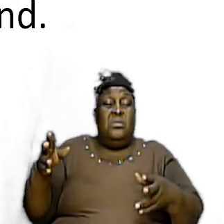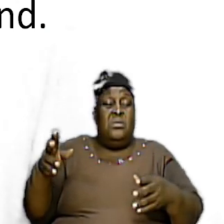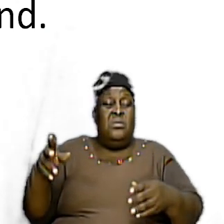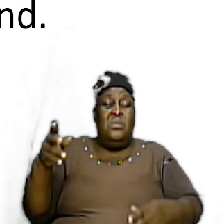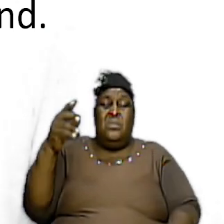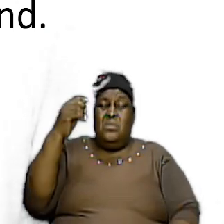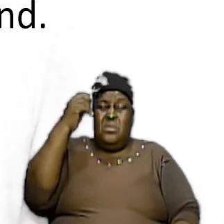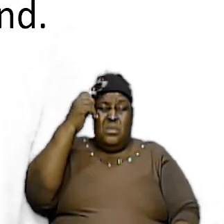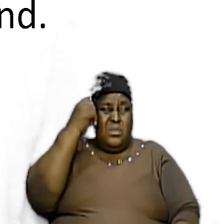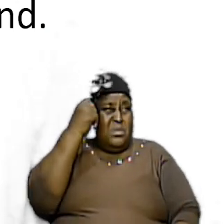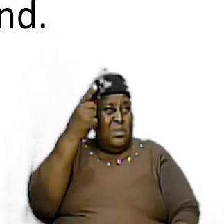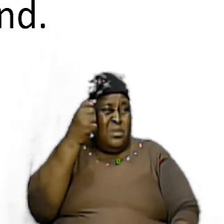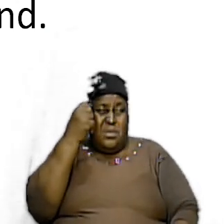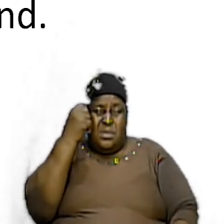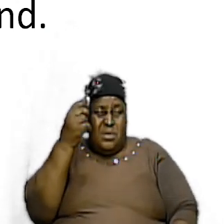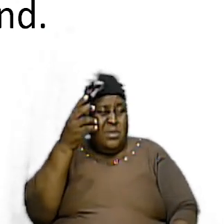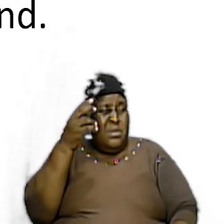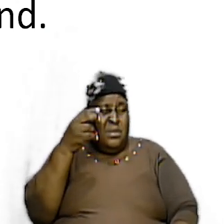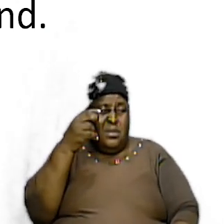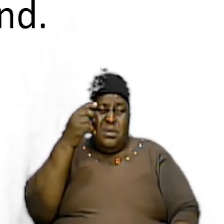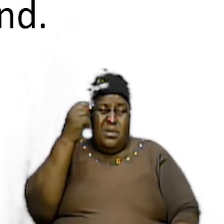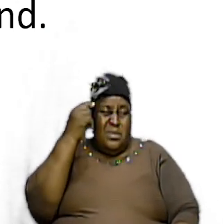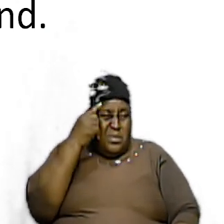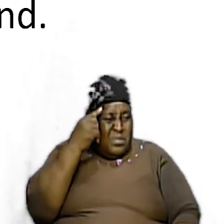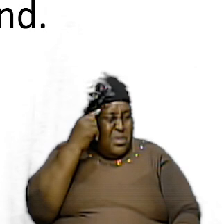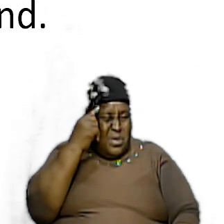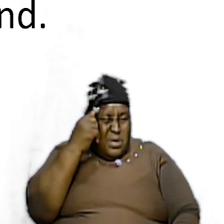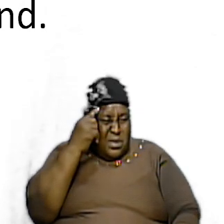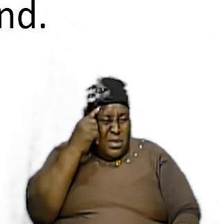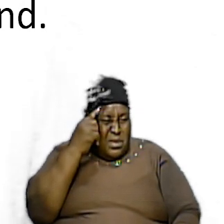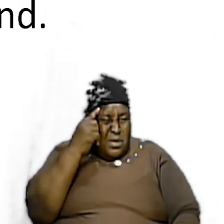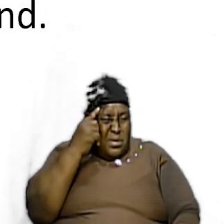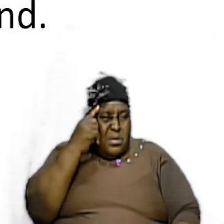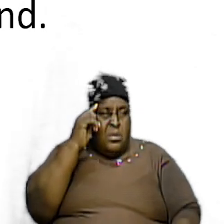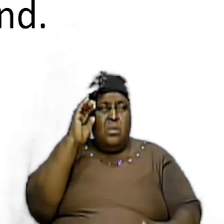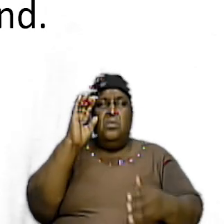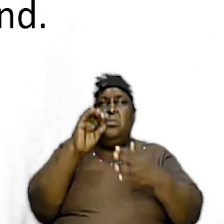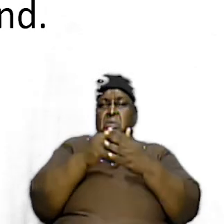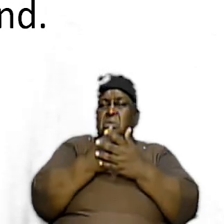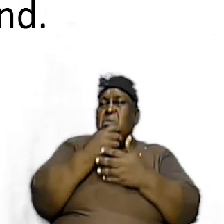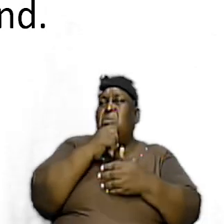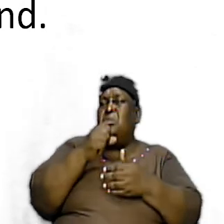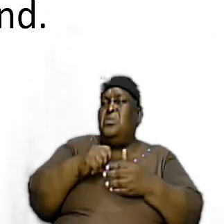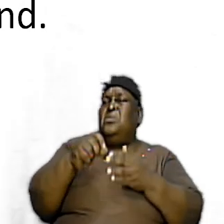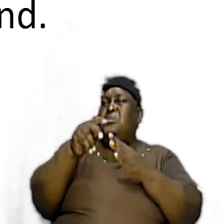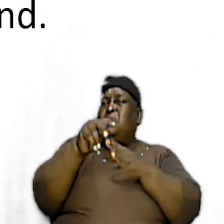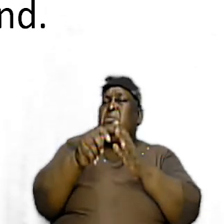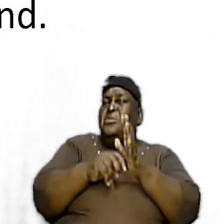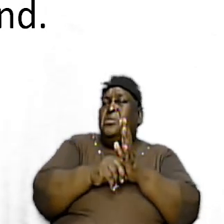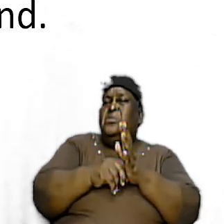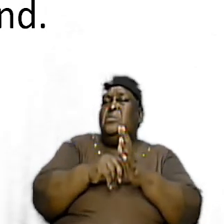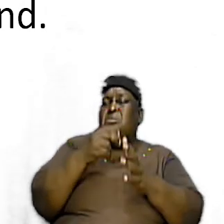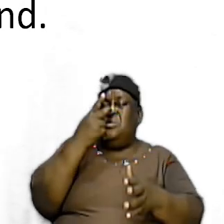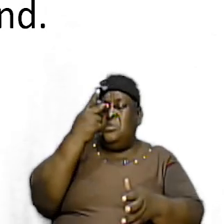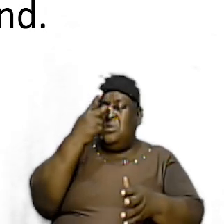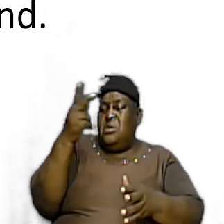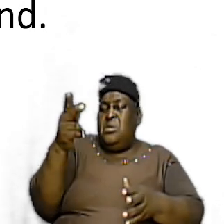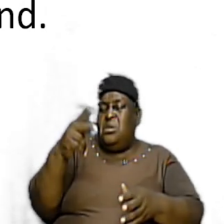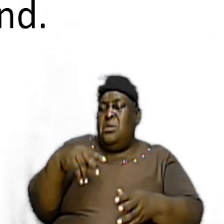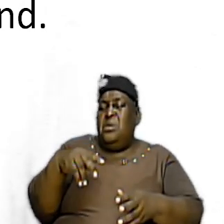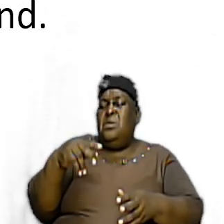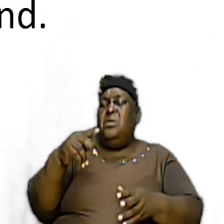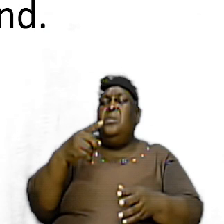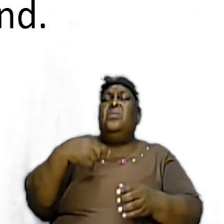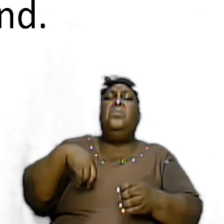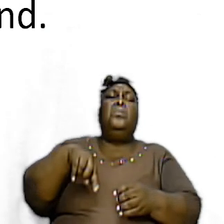synchronize Old Testament and New Testament experiences and see that we are dealing with something here that